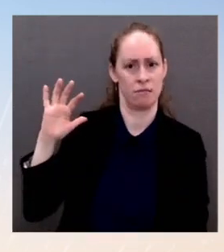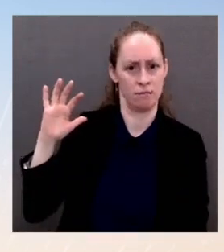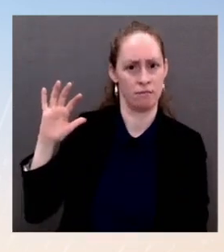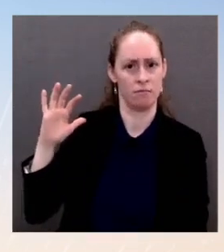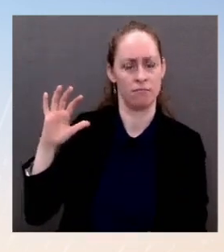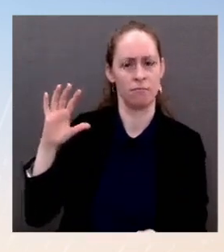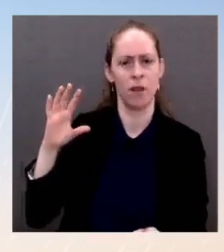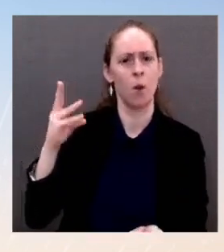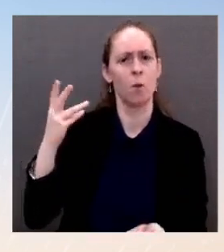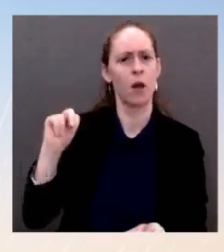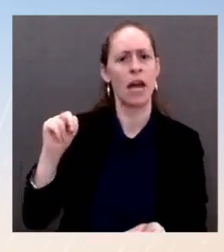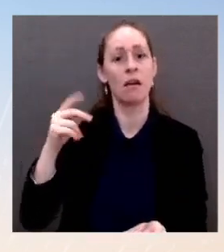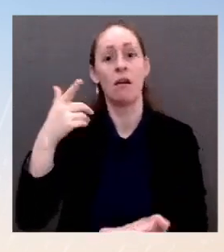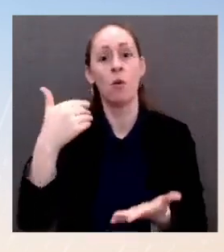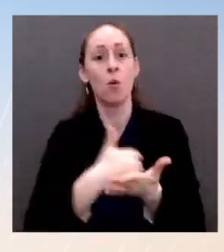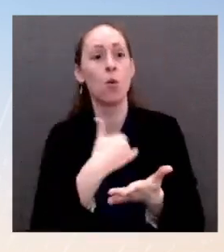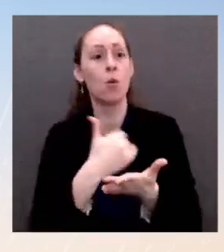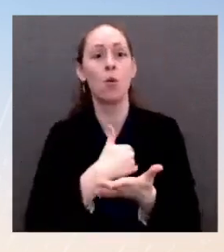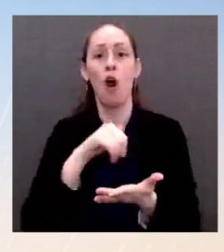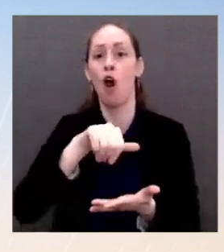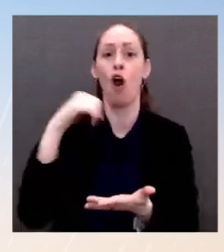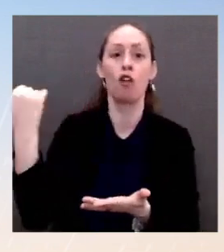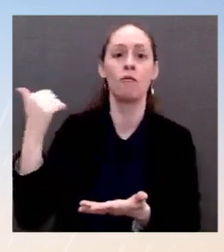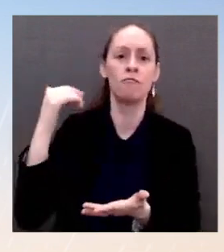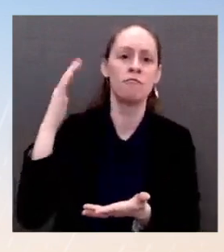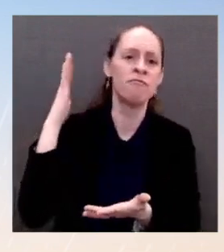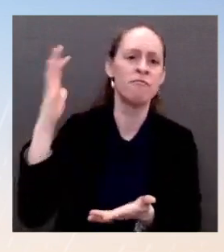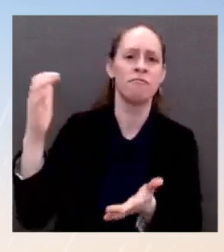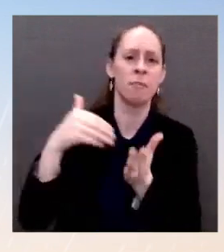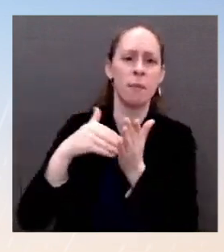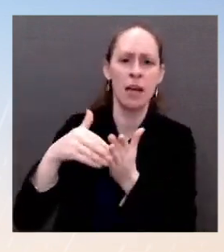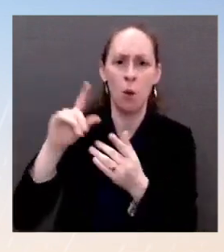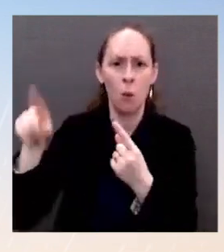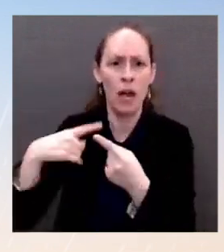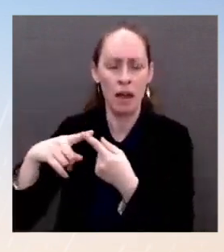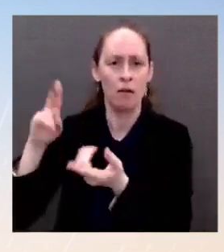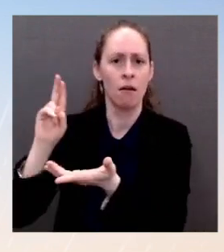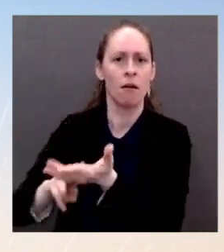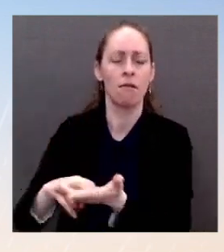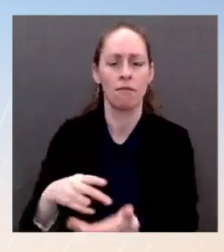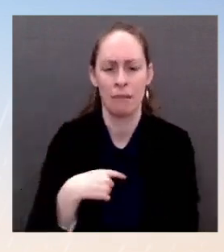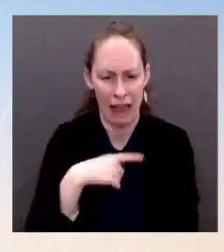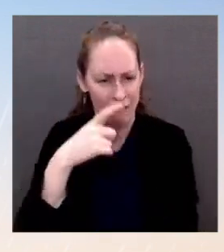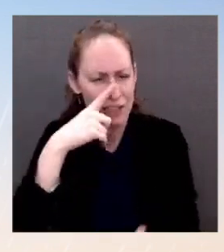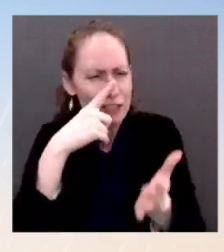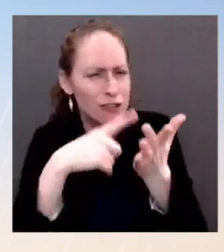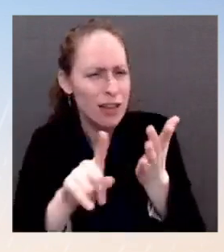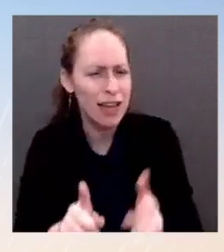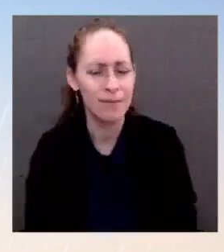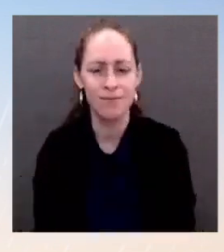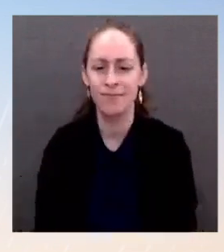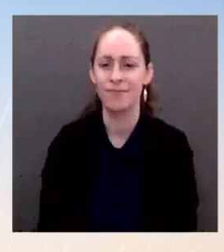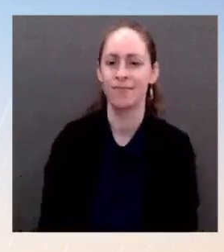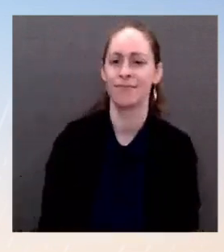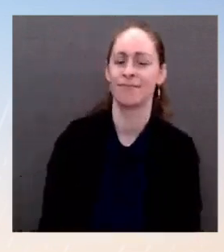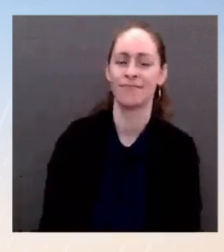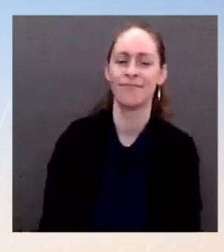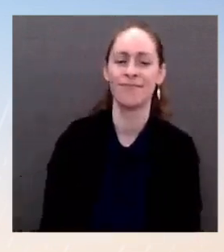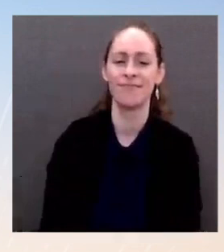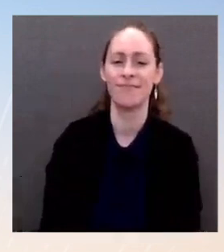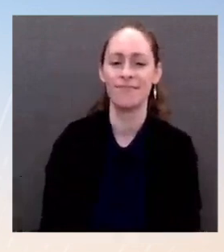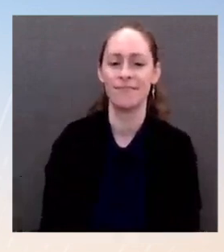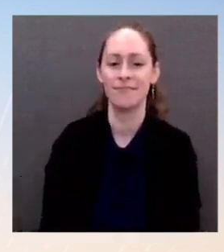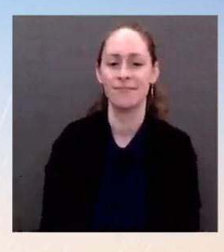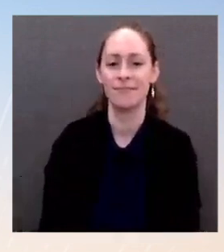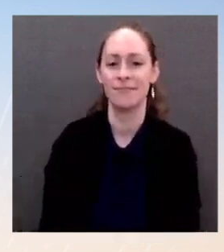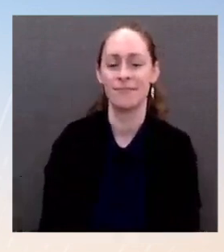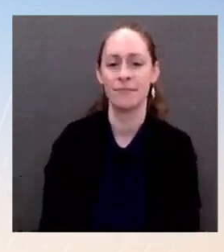Let me check on both of those questions for you. And also, I wanted to ask you about yesterday when you were talking about the competition